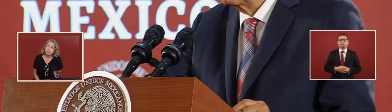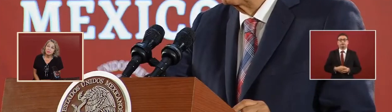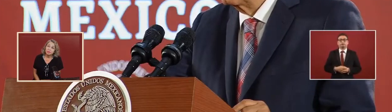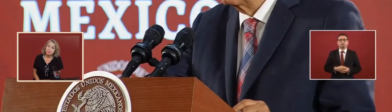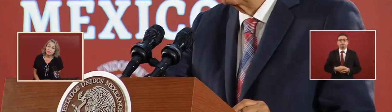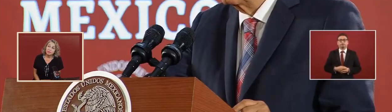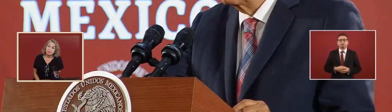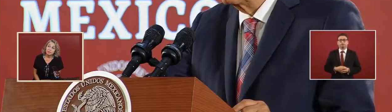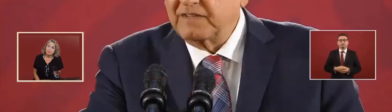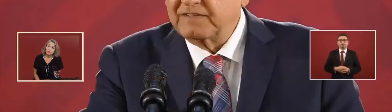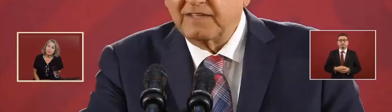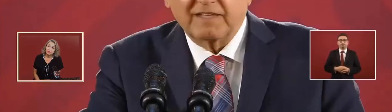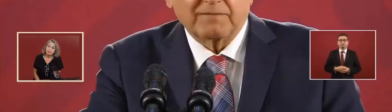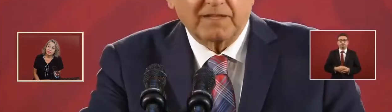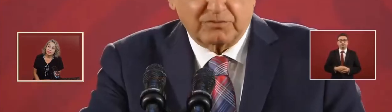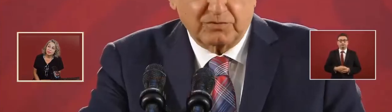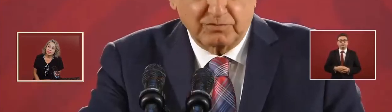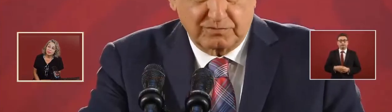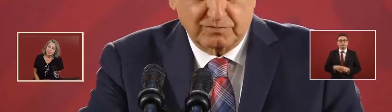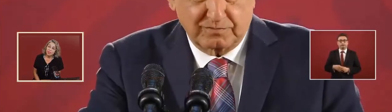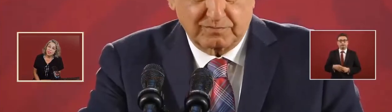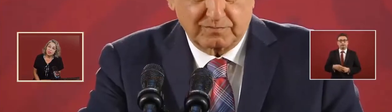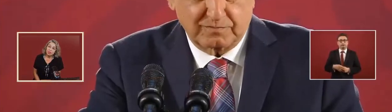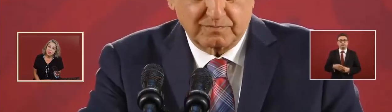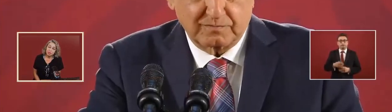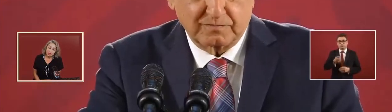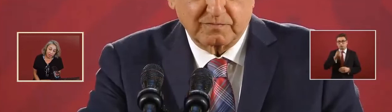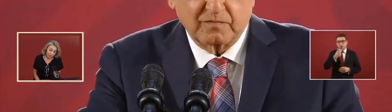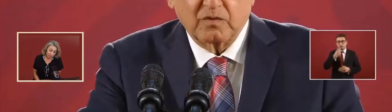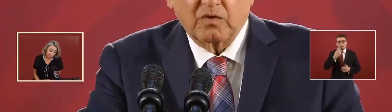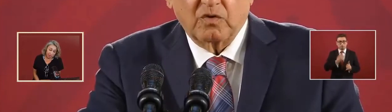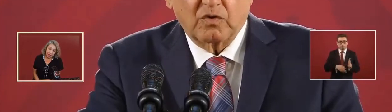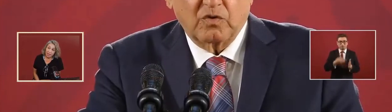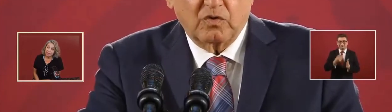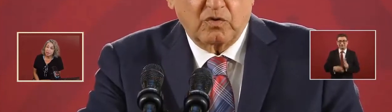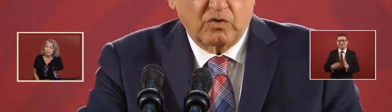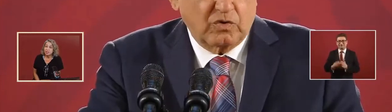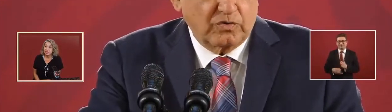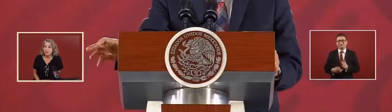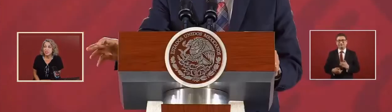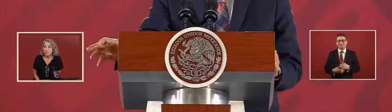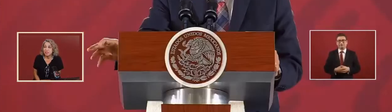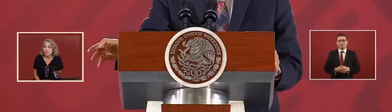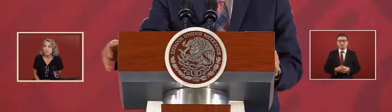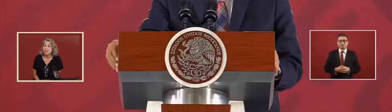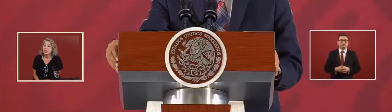due to a lack of sufficiency or